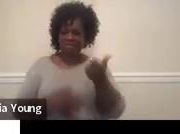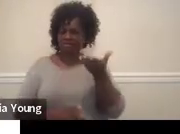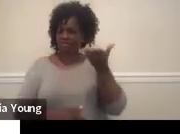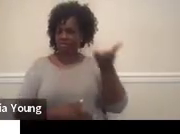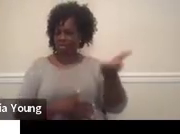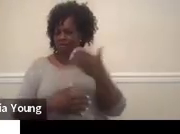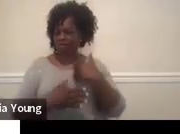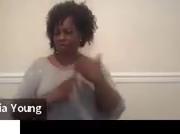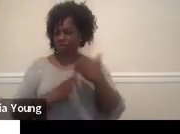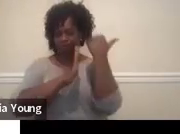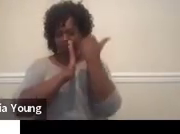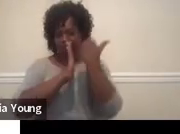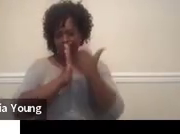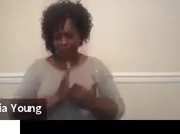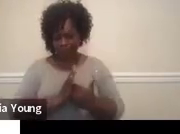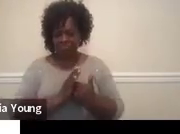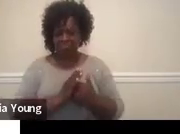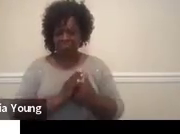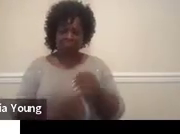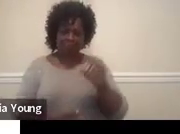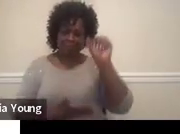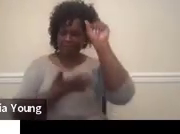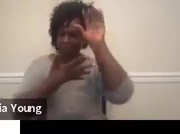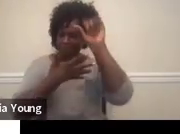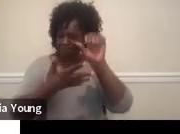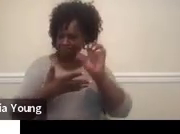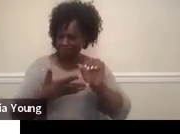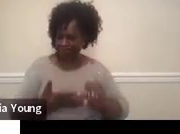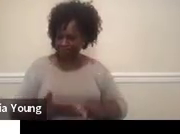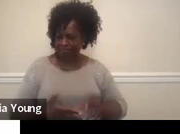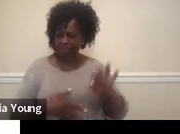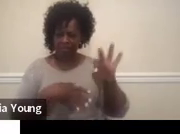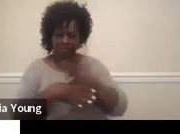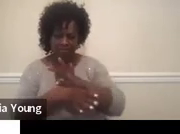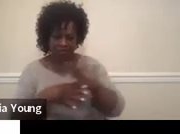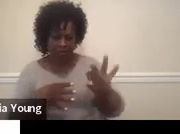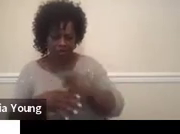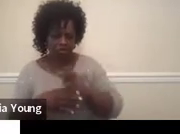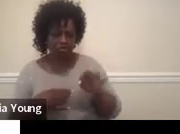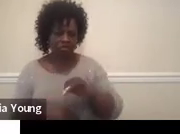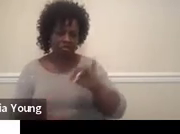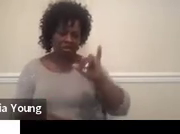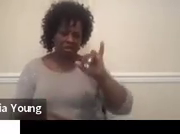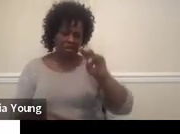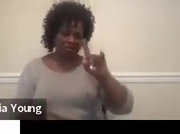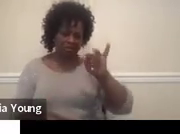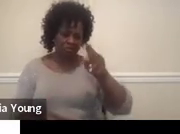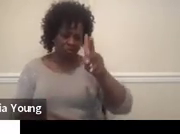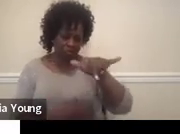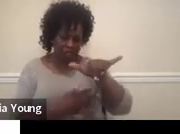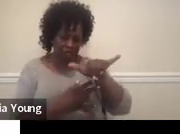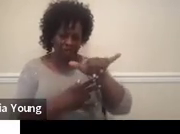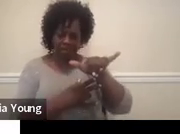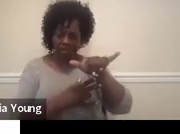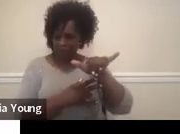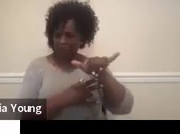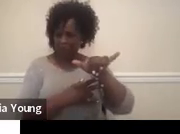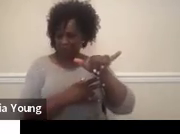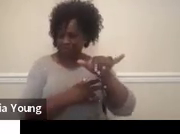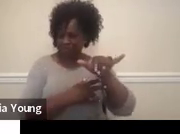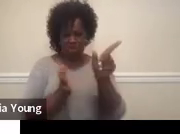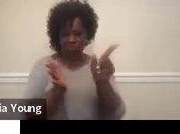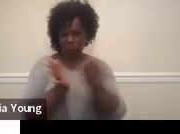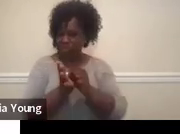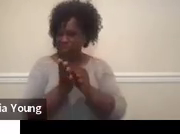Contents. Functional skills, different functional skills inventories. So this is, you can print it right off